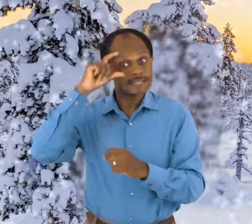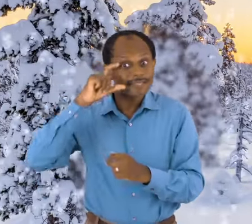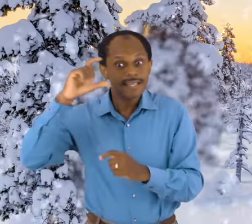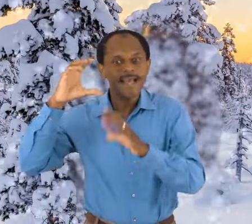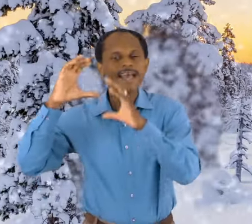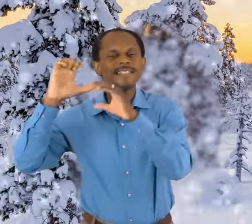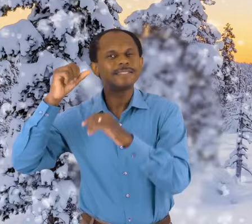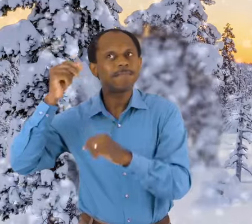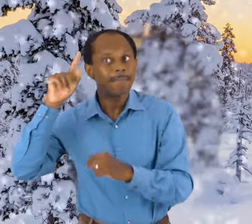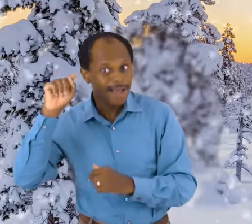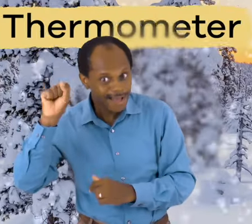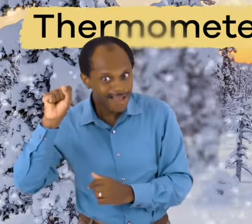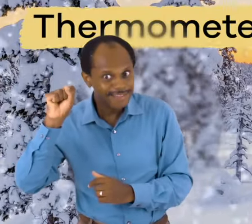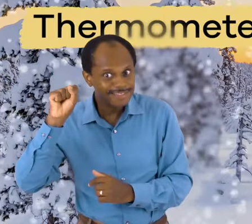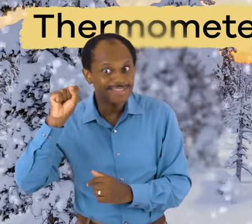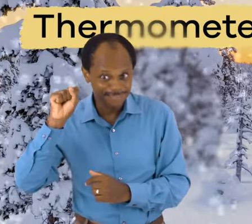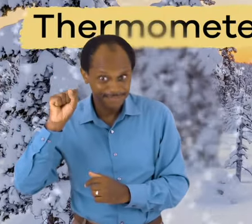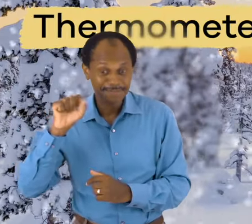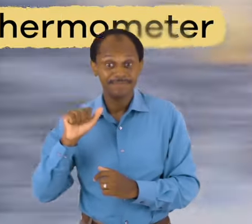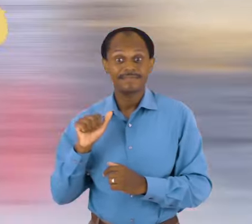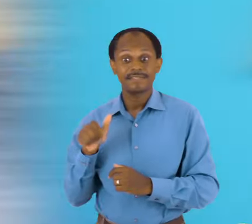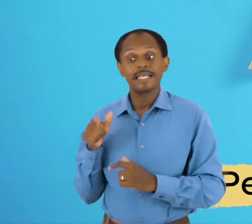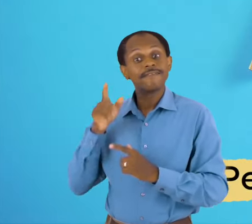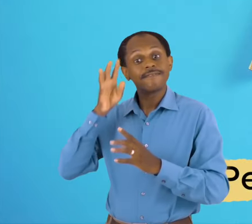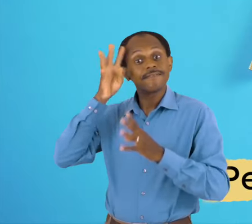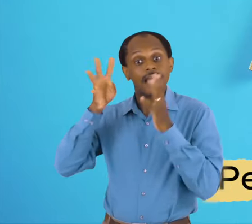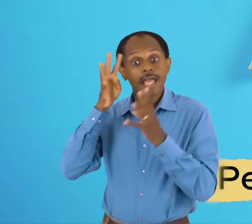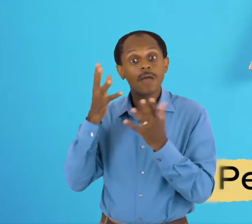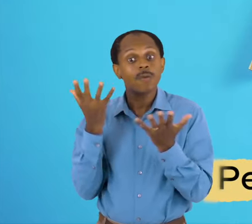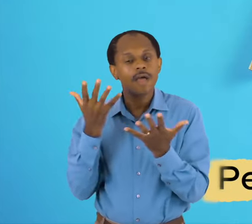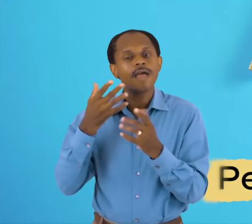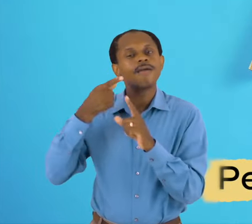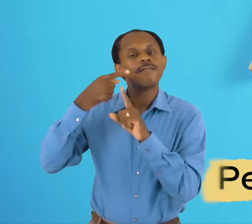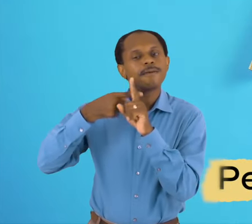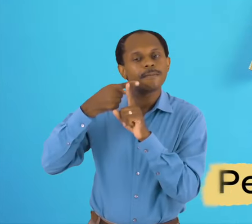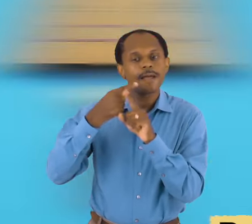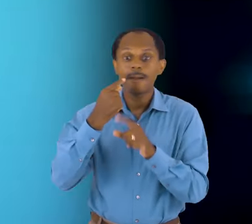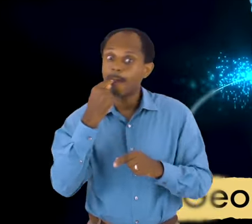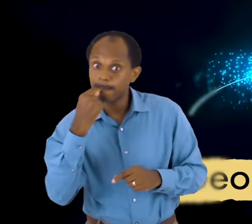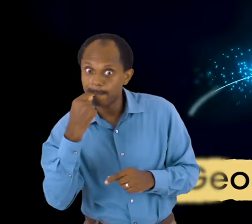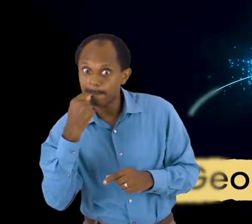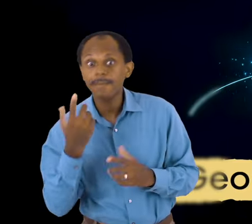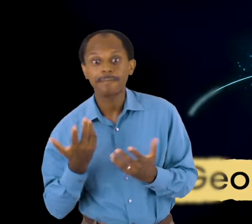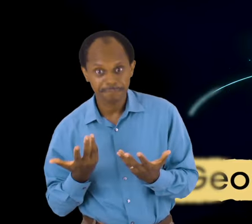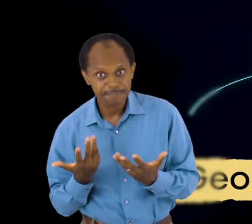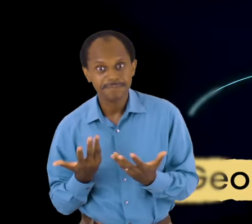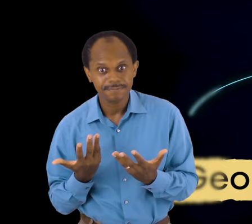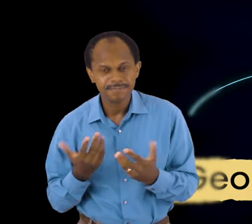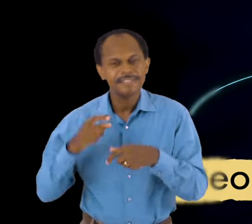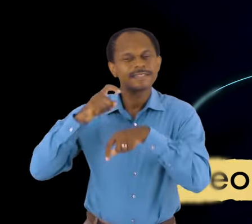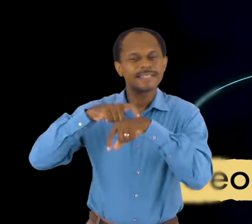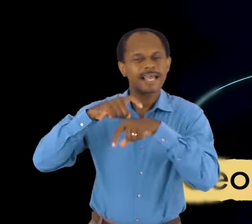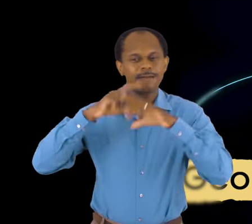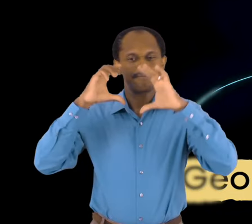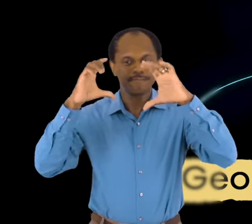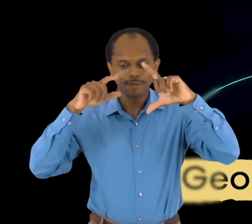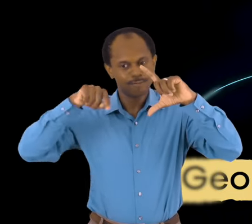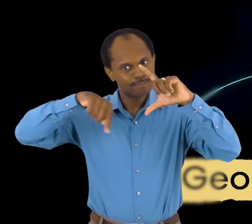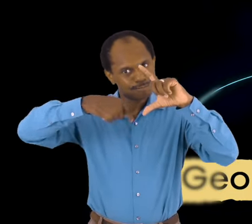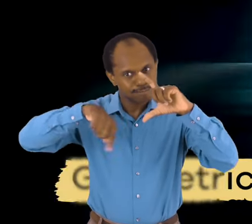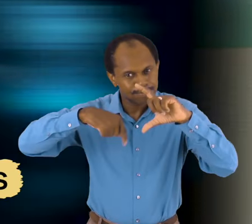Inventions Thermometer Pendulum Clock Geometric Compass